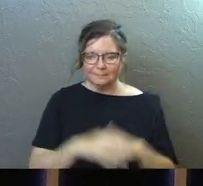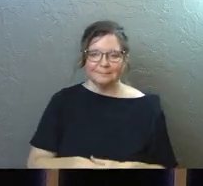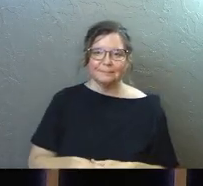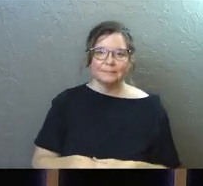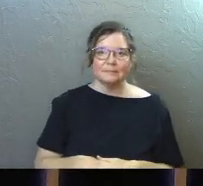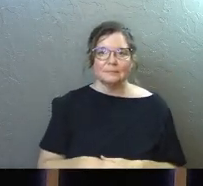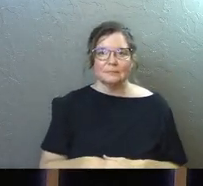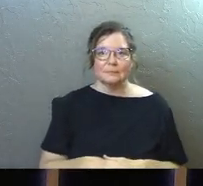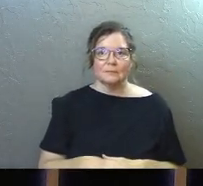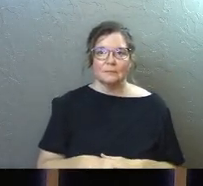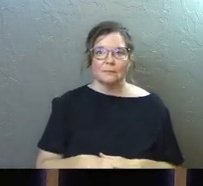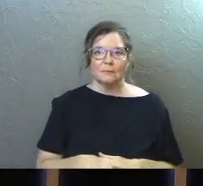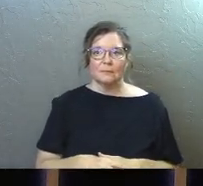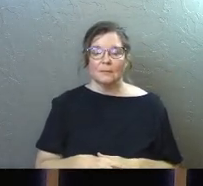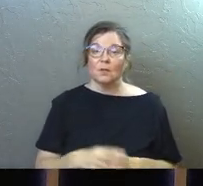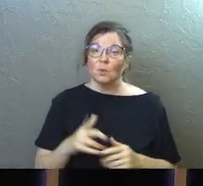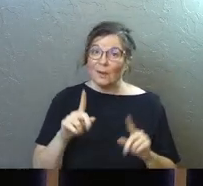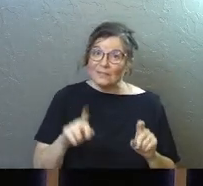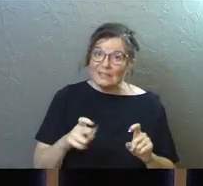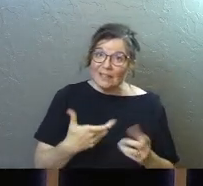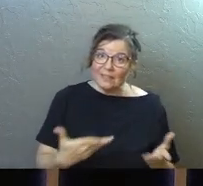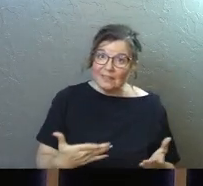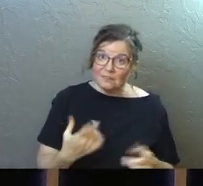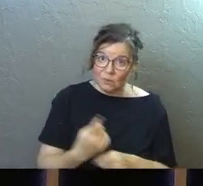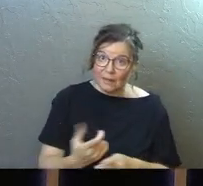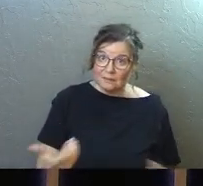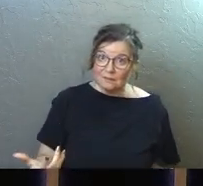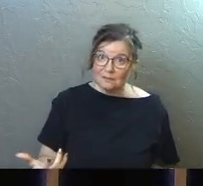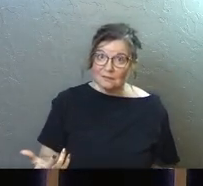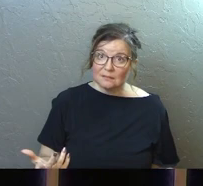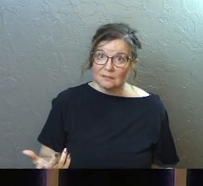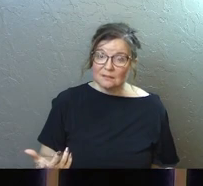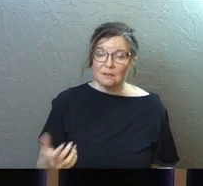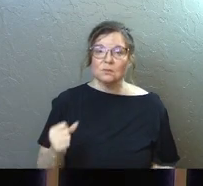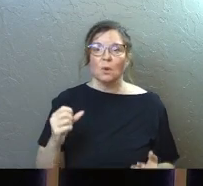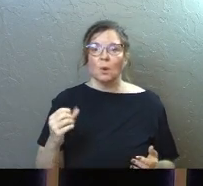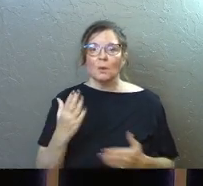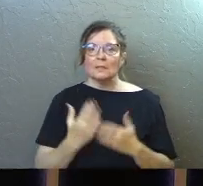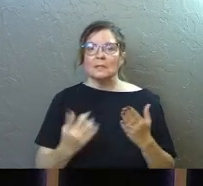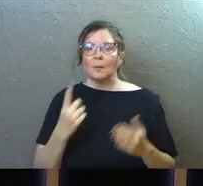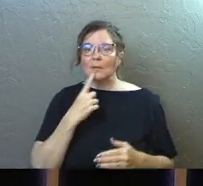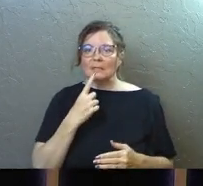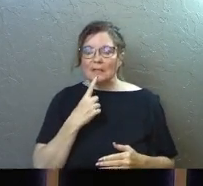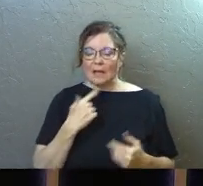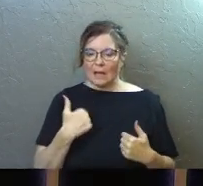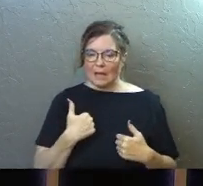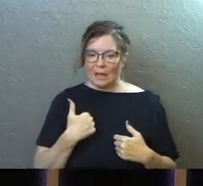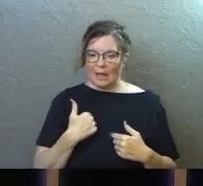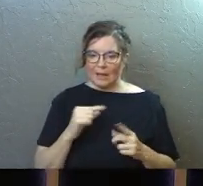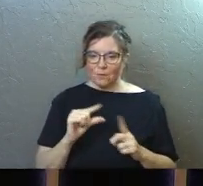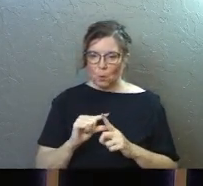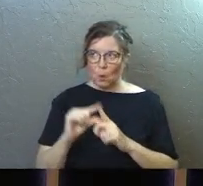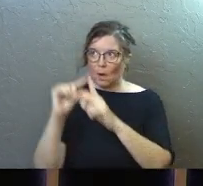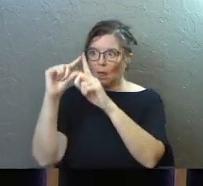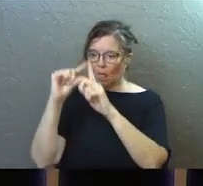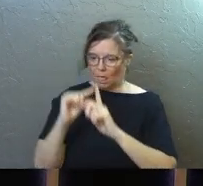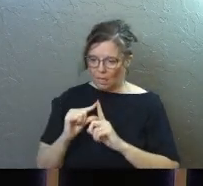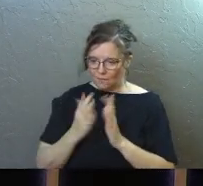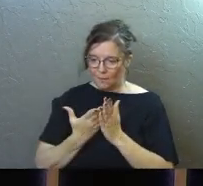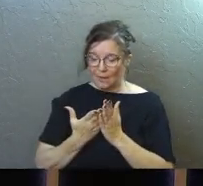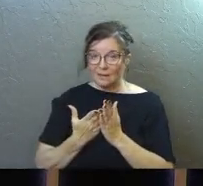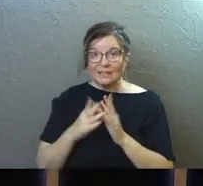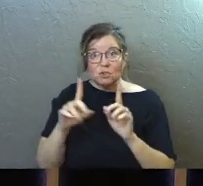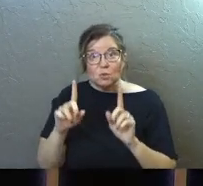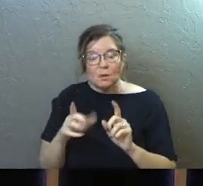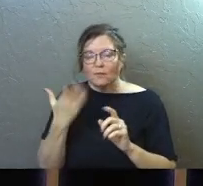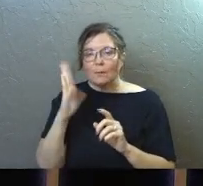you got to test things. Yes. So someone says, I got a word from God. Have you tested